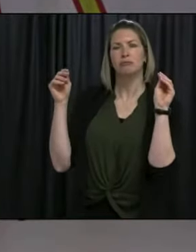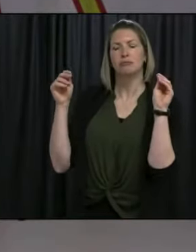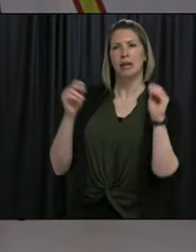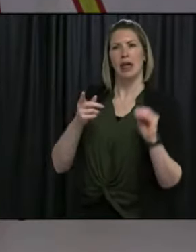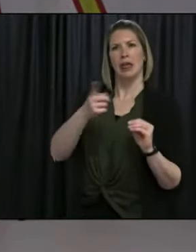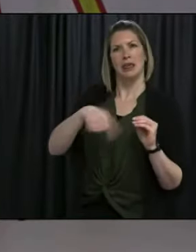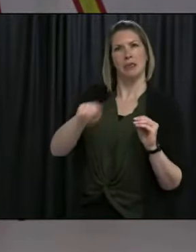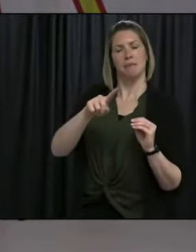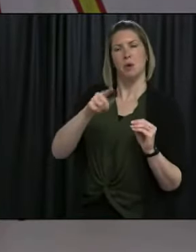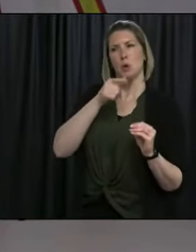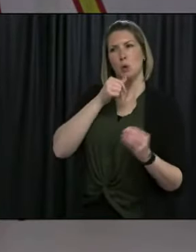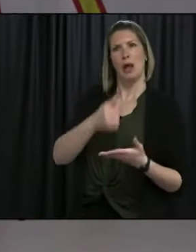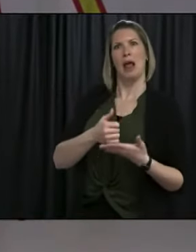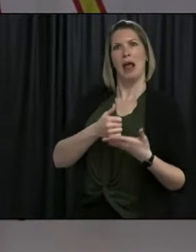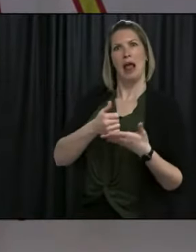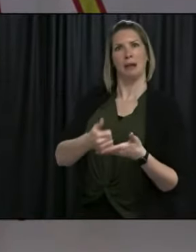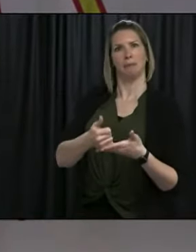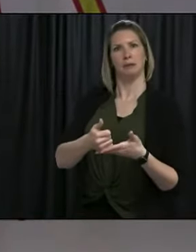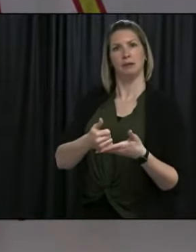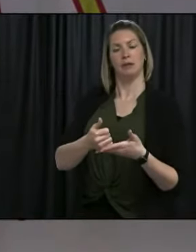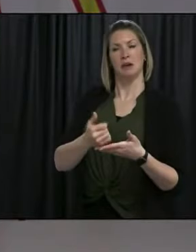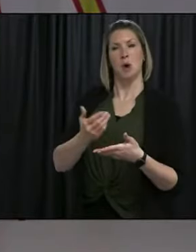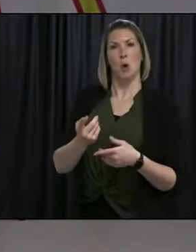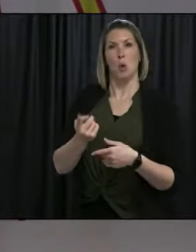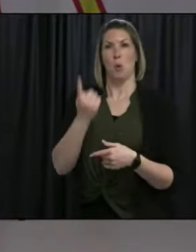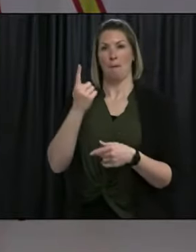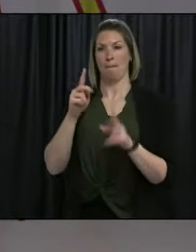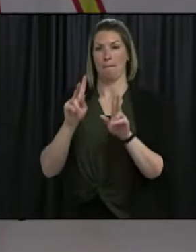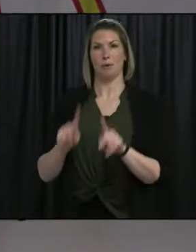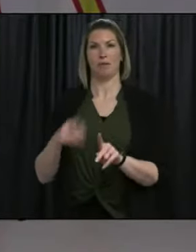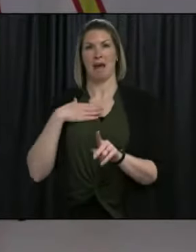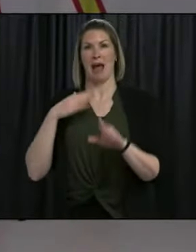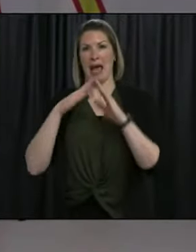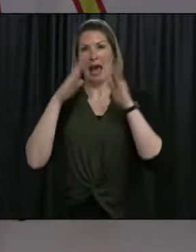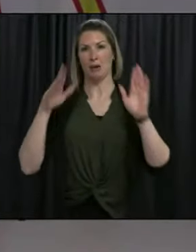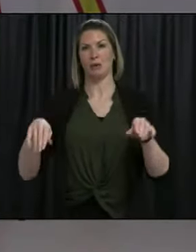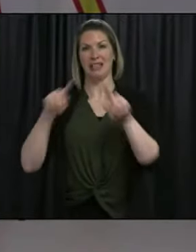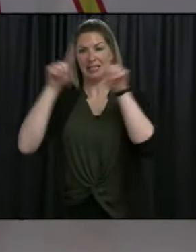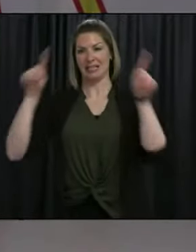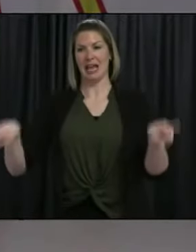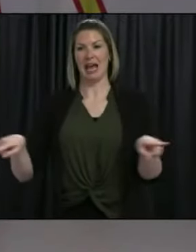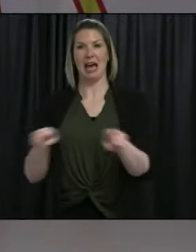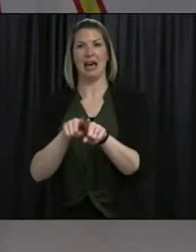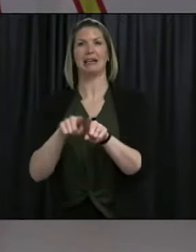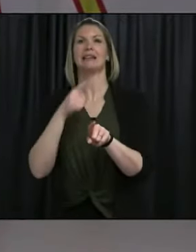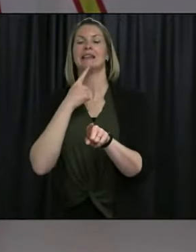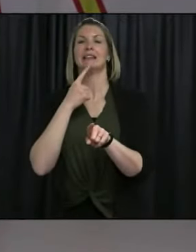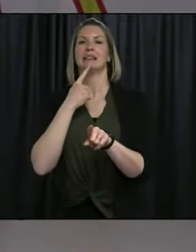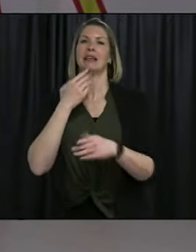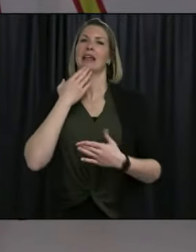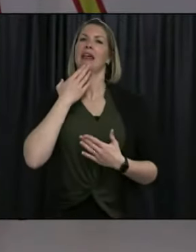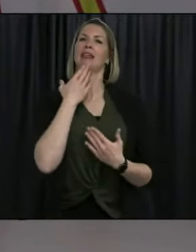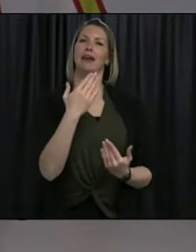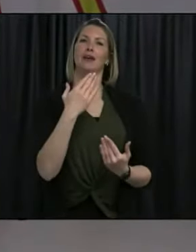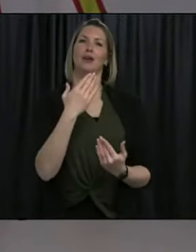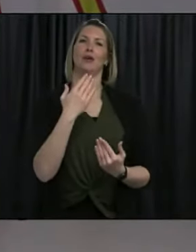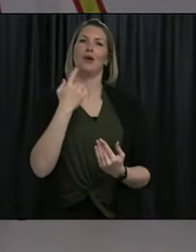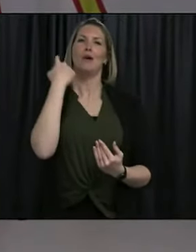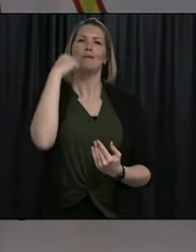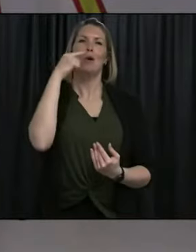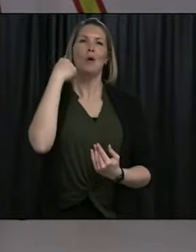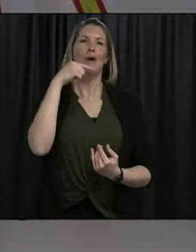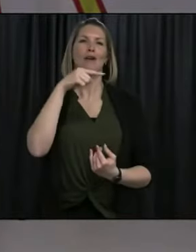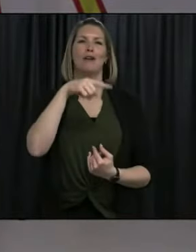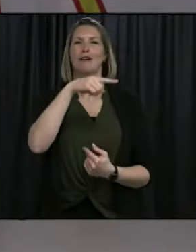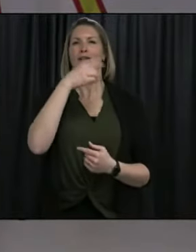Near my house, a person has a sign out on their lawn that simply reads, Thank you to all frontline workers. It's a nice